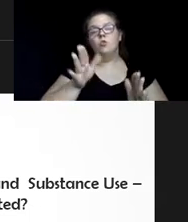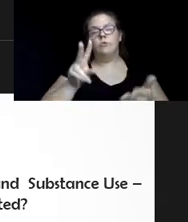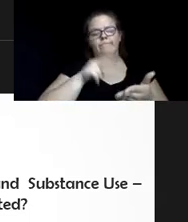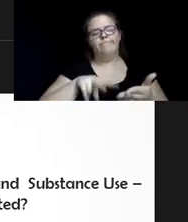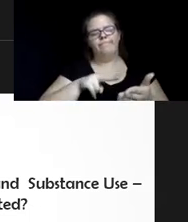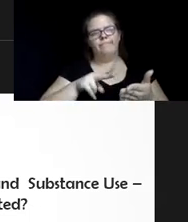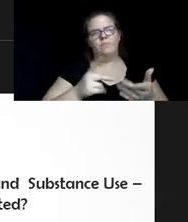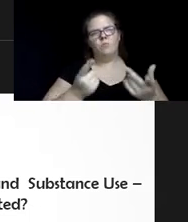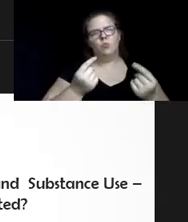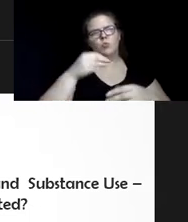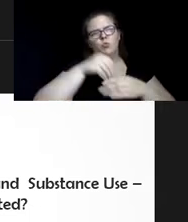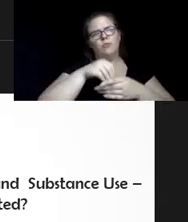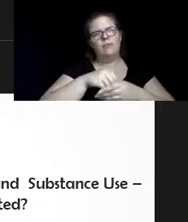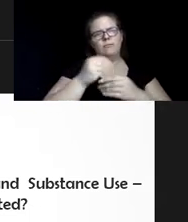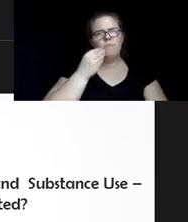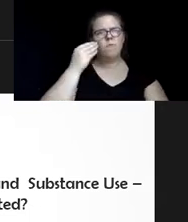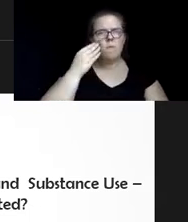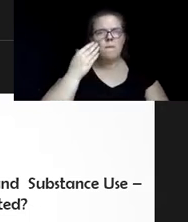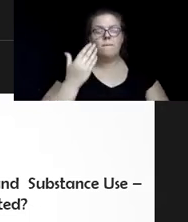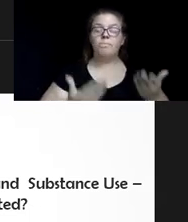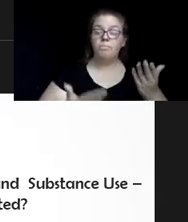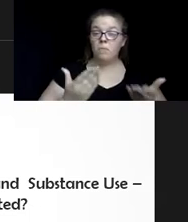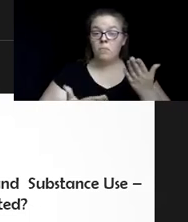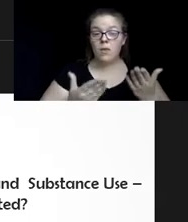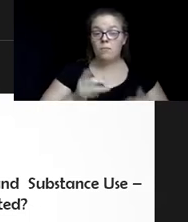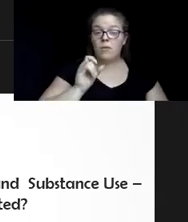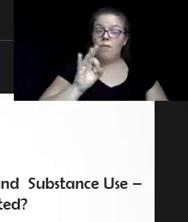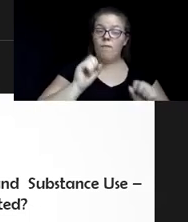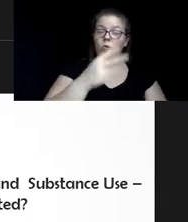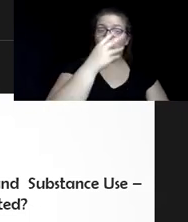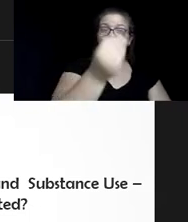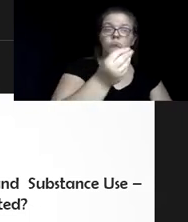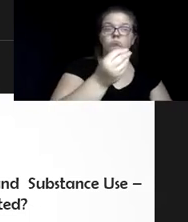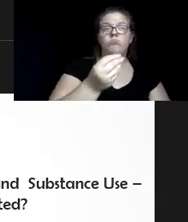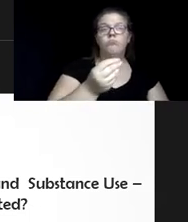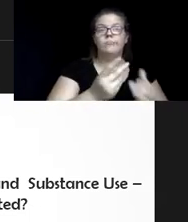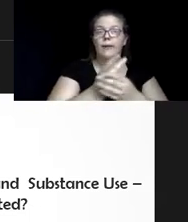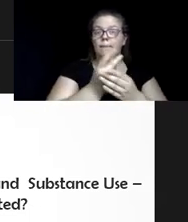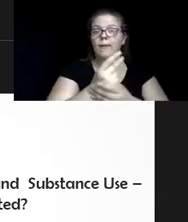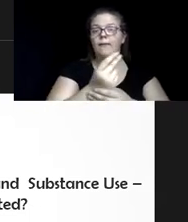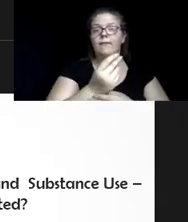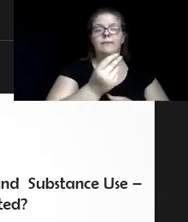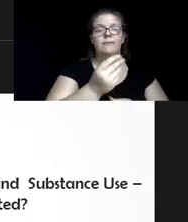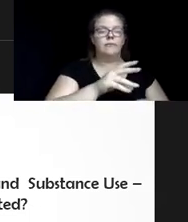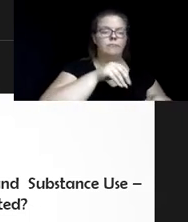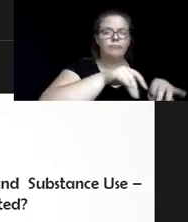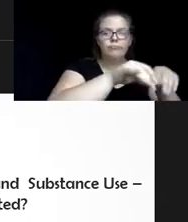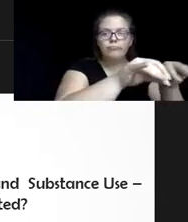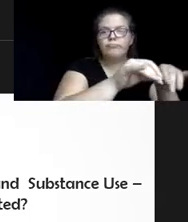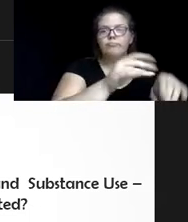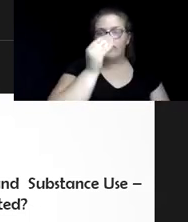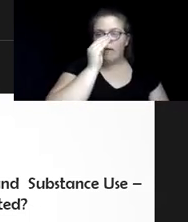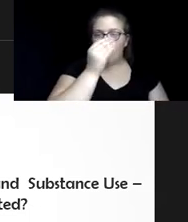in their home. You know, maybe if they were able to get out, they could plant some flowers. Or maybe if they were